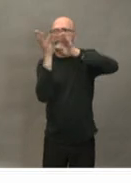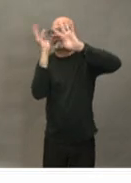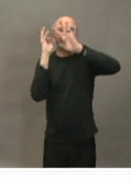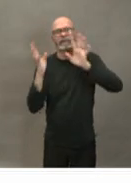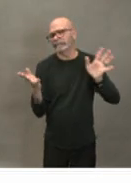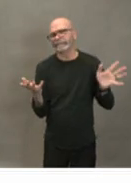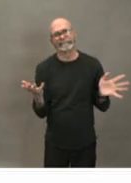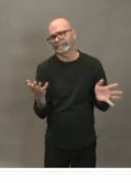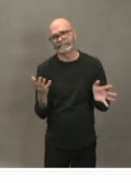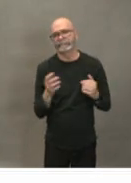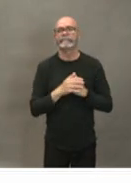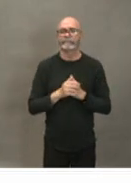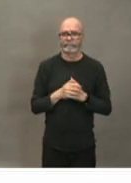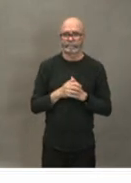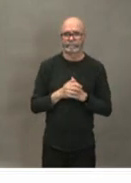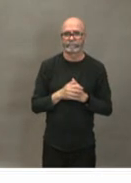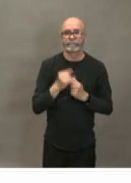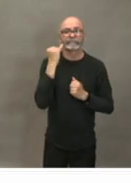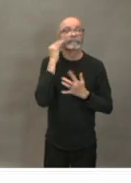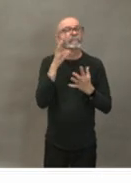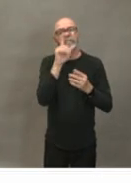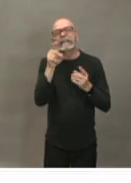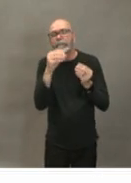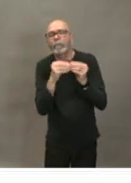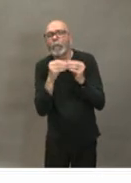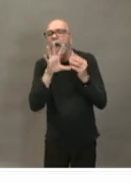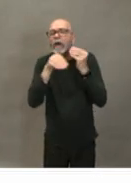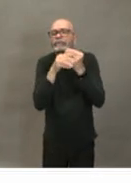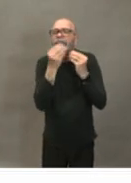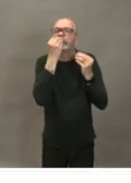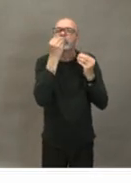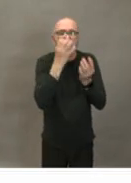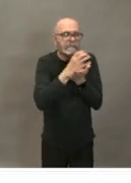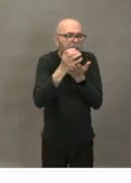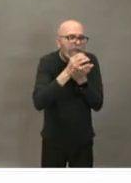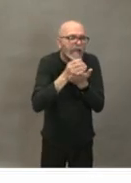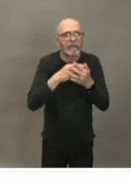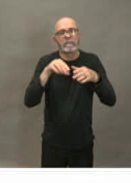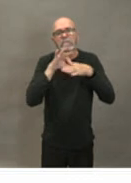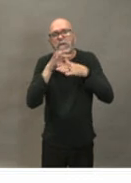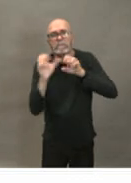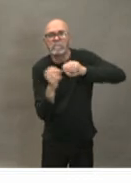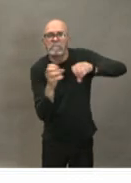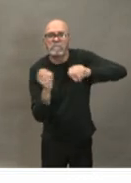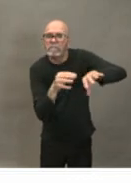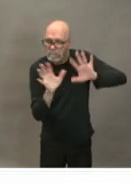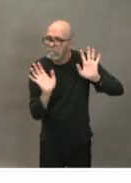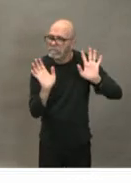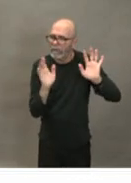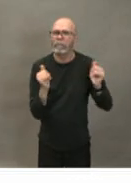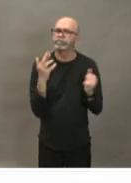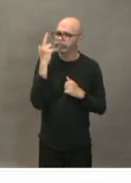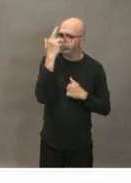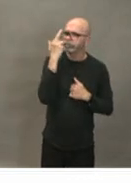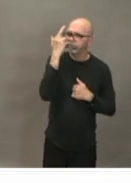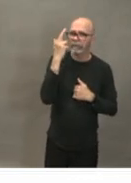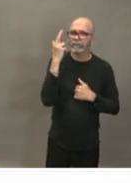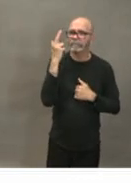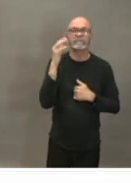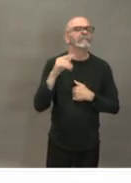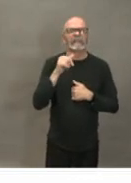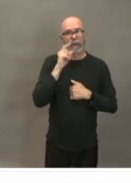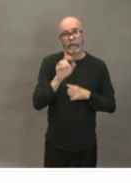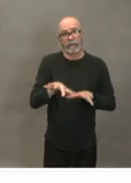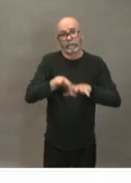a little bit of extra food stockpiled and those kind of things but i guess reasonable approaches without mass hoarding and stuff because